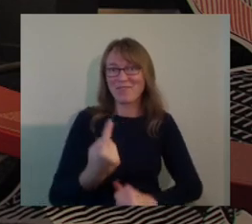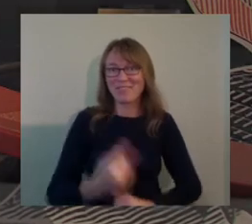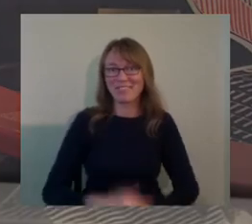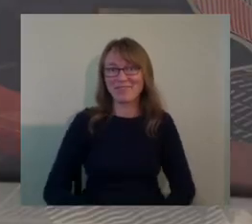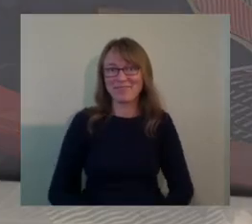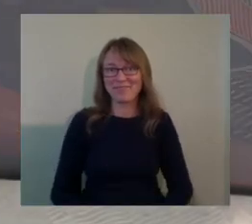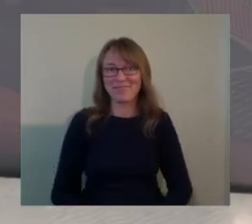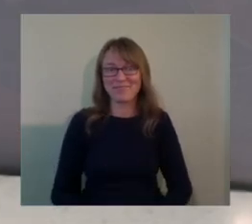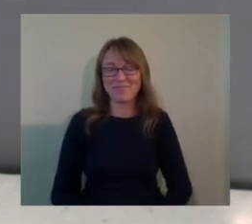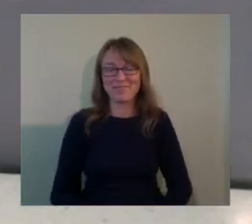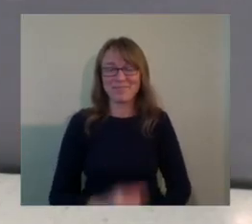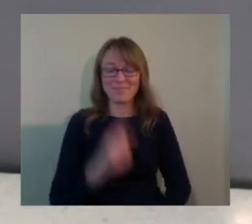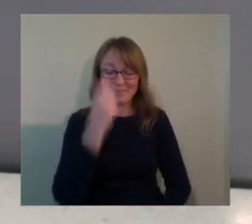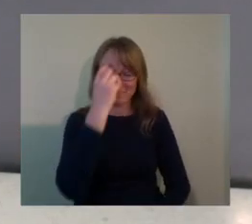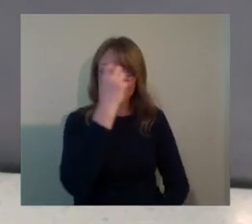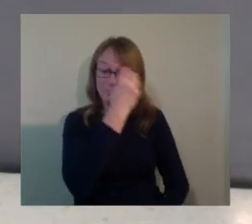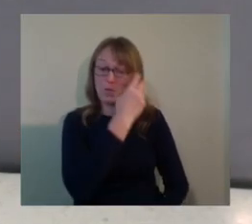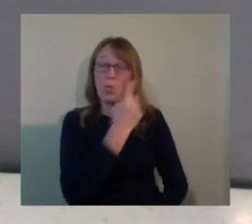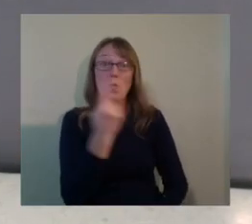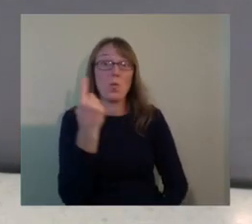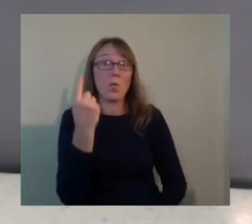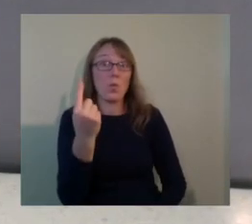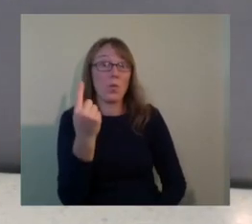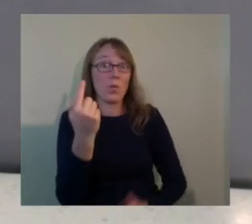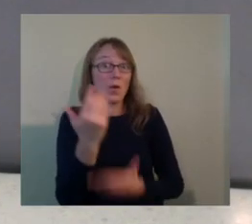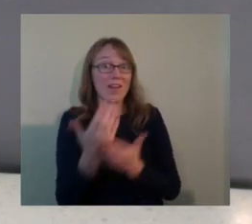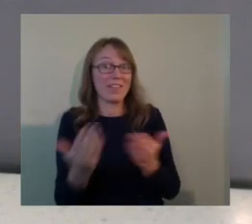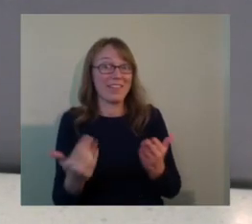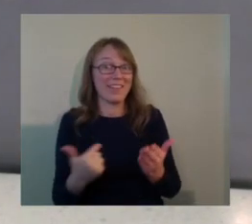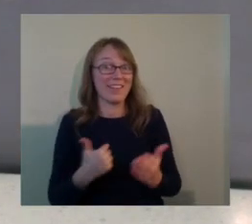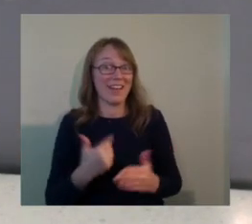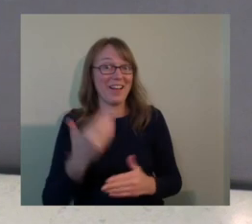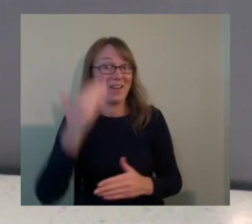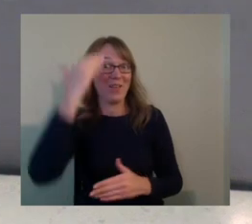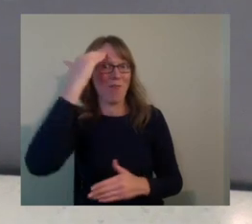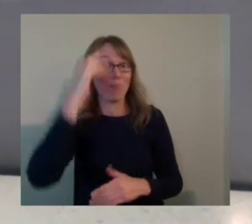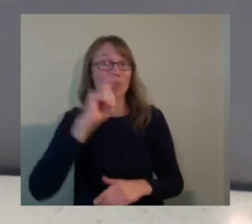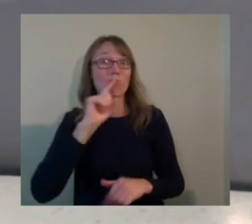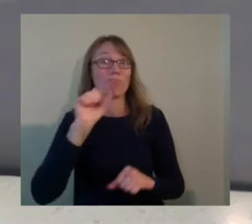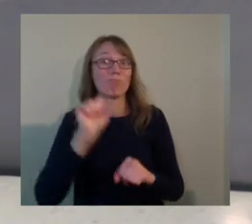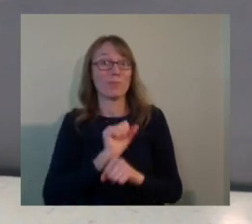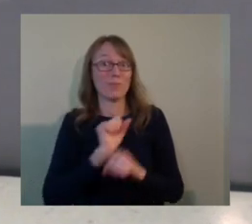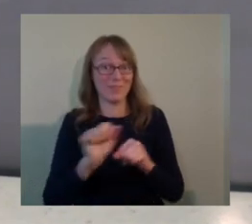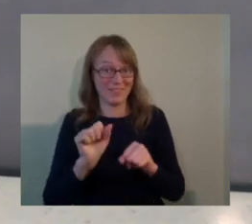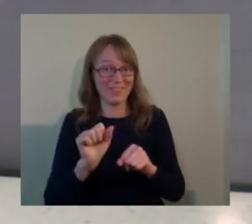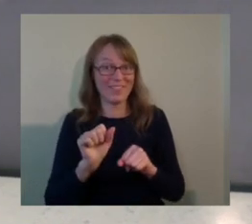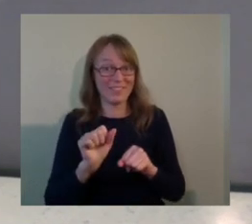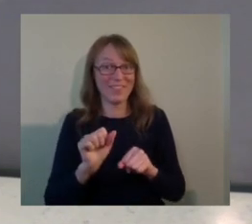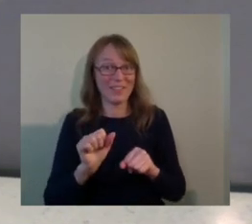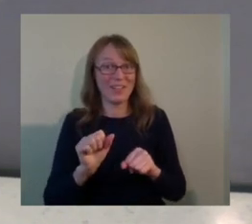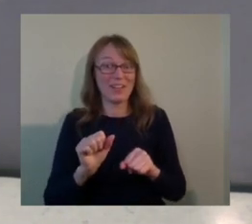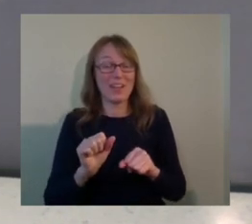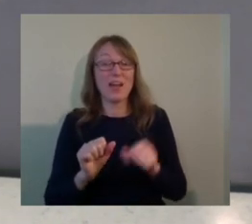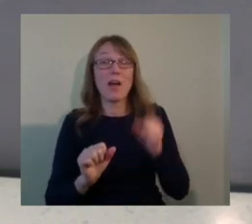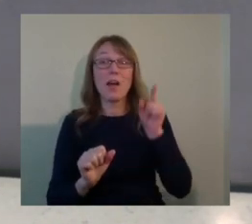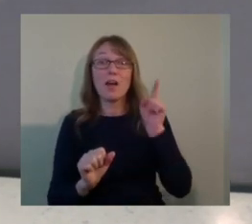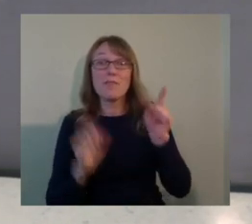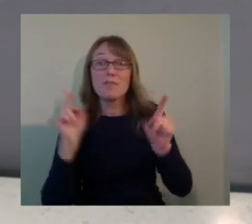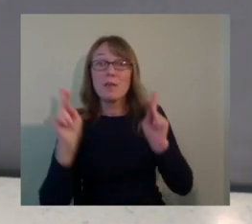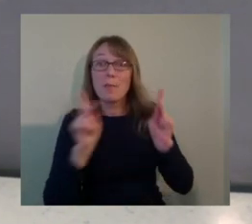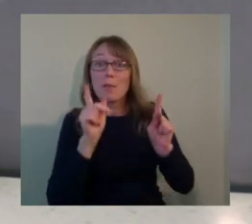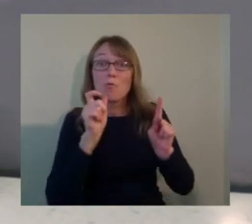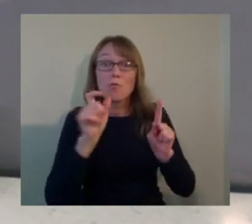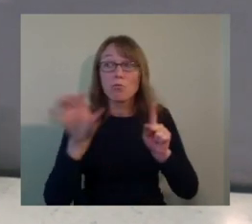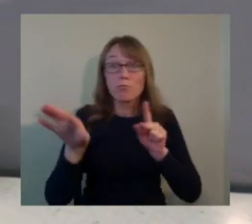one thing that I know for sure, and that is that the fact that the, uh, powers that be who did this work, the National